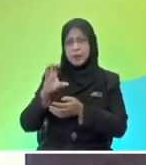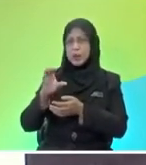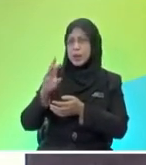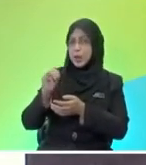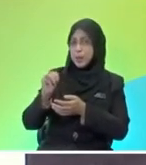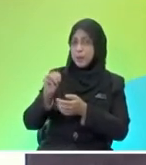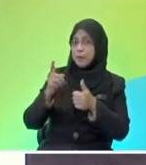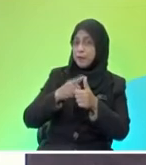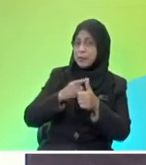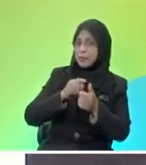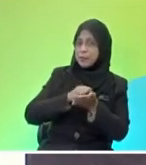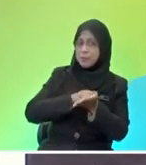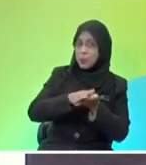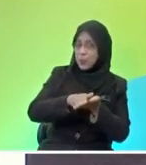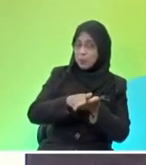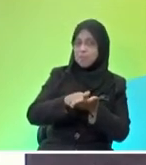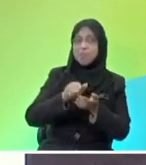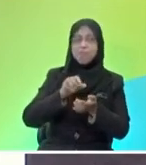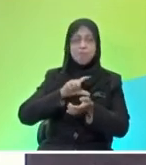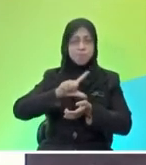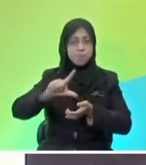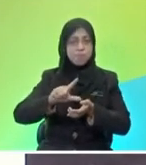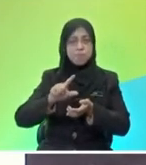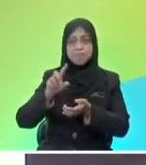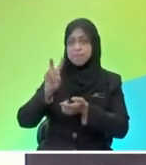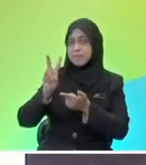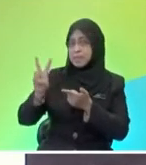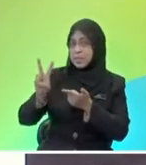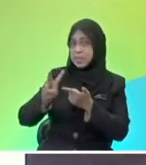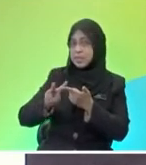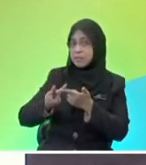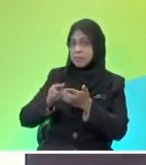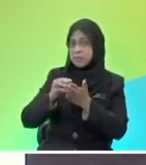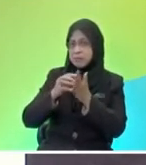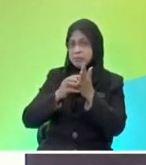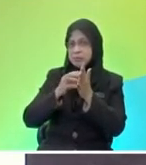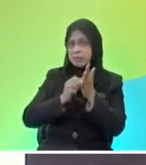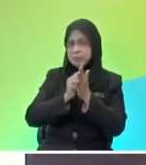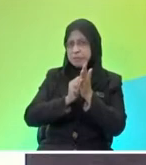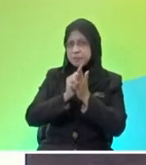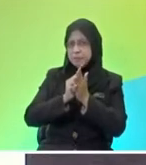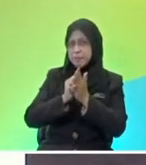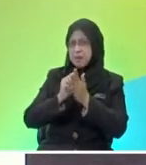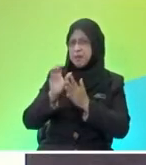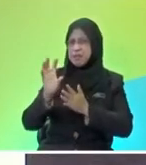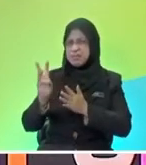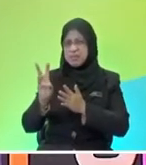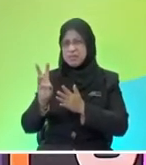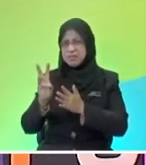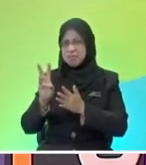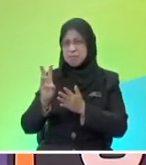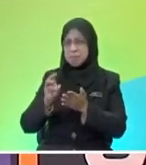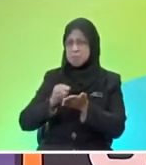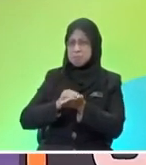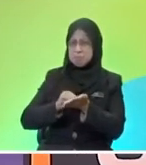Yes. So this paper, it went to 21 cm. And the sandpaper, it went to only 6 cm. Why does that happen, Mr. Q?